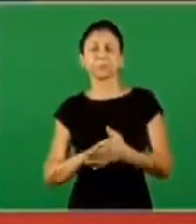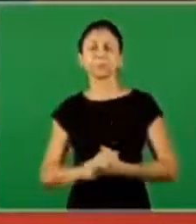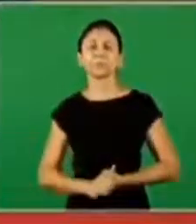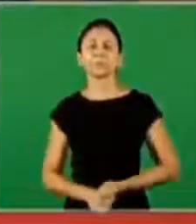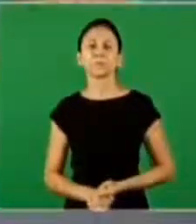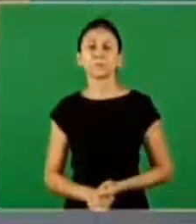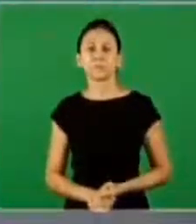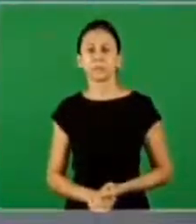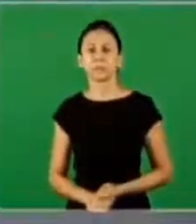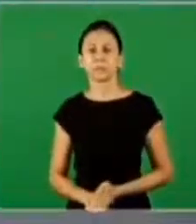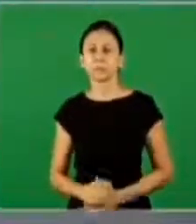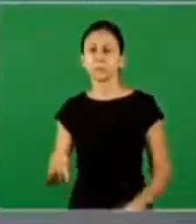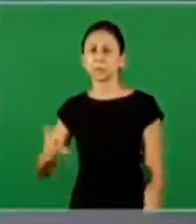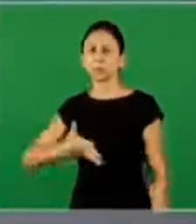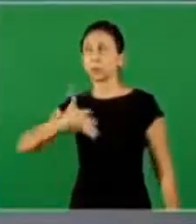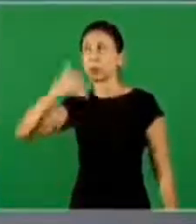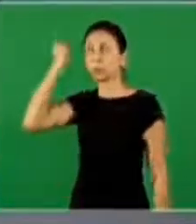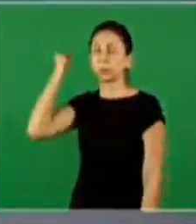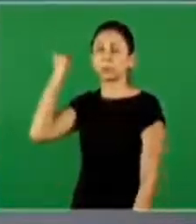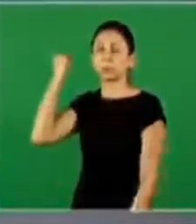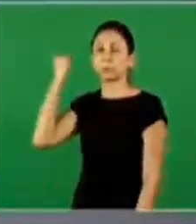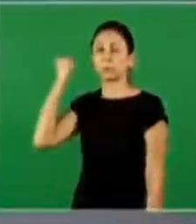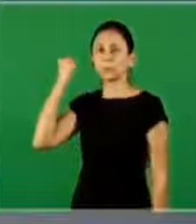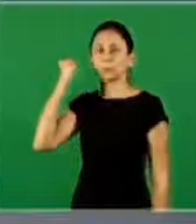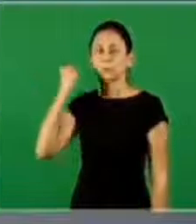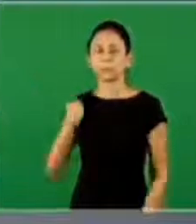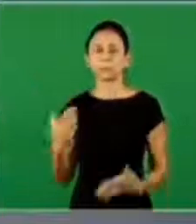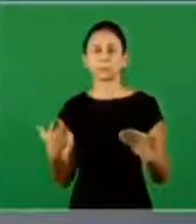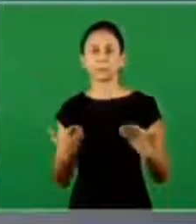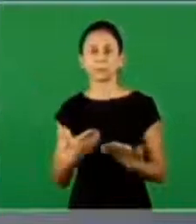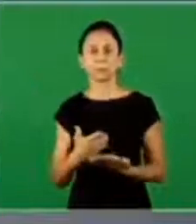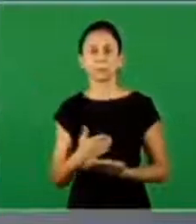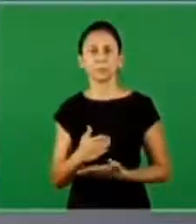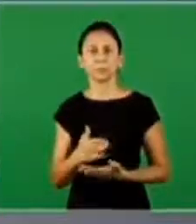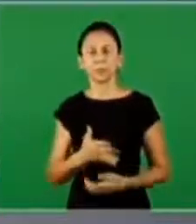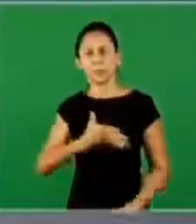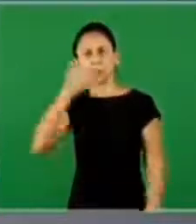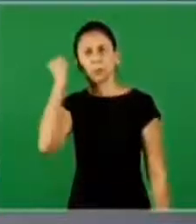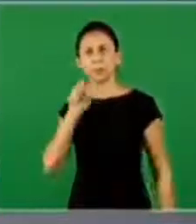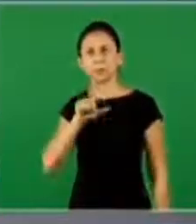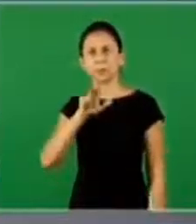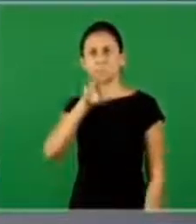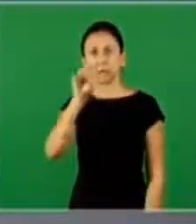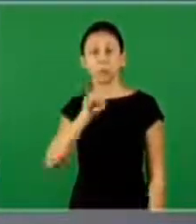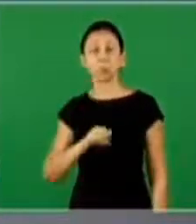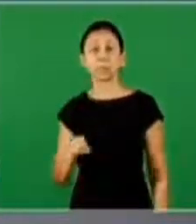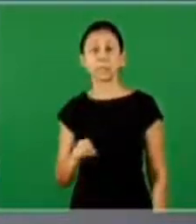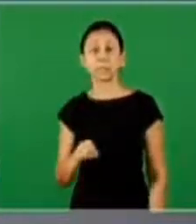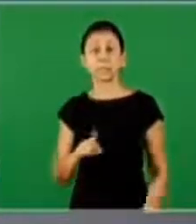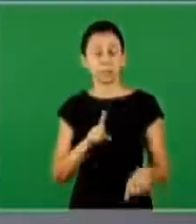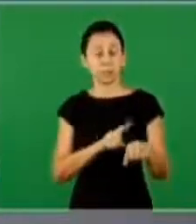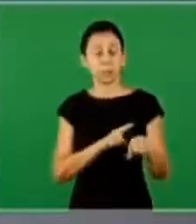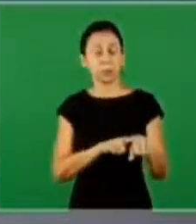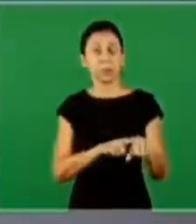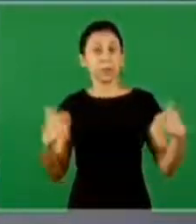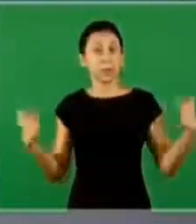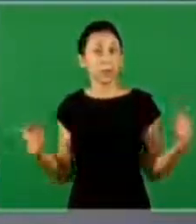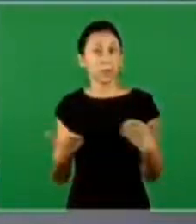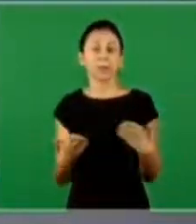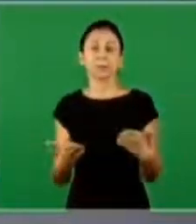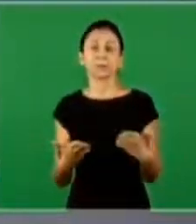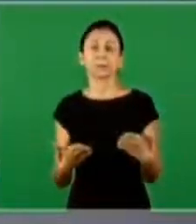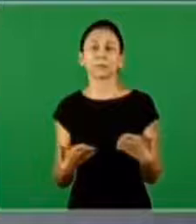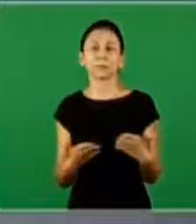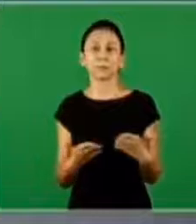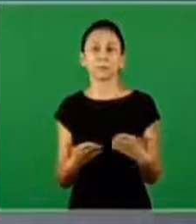points the speed of light so in the time called now so then the speed of light the time is